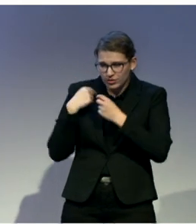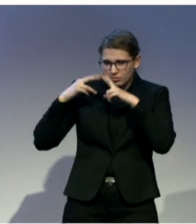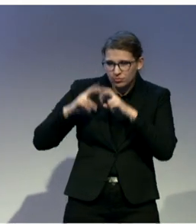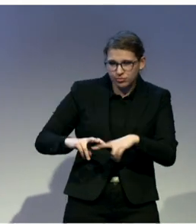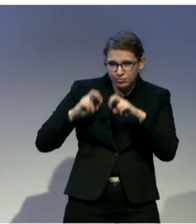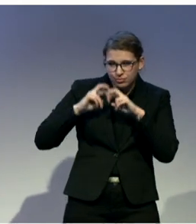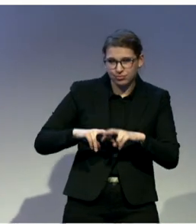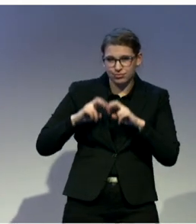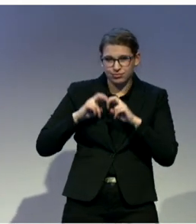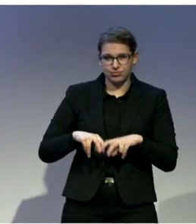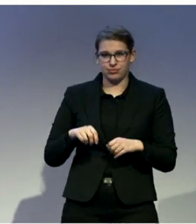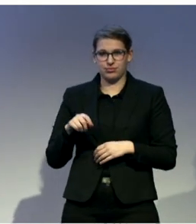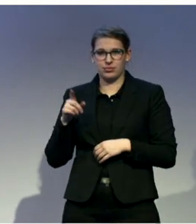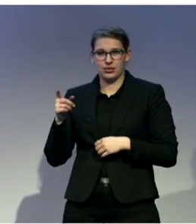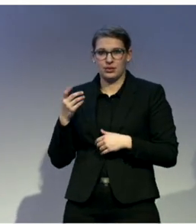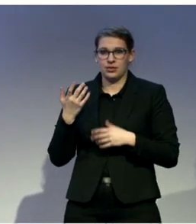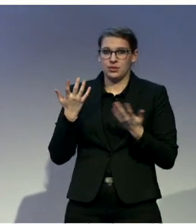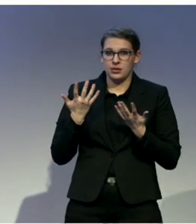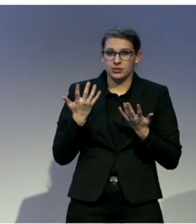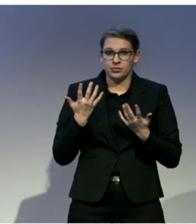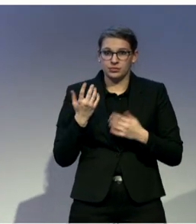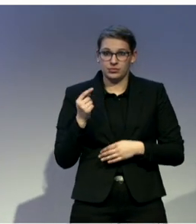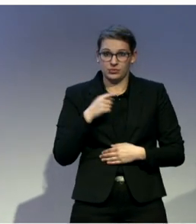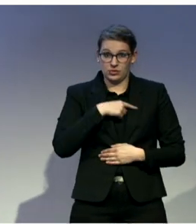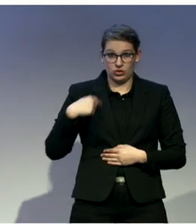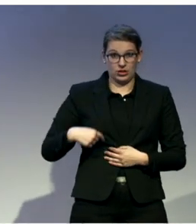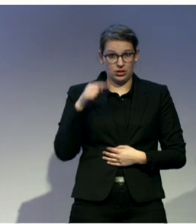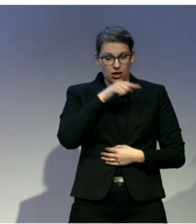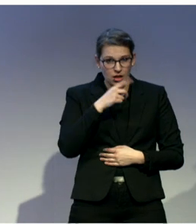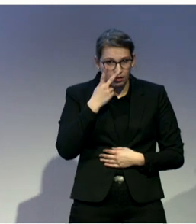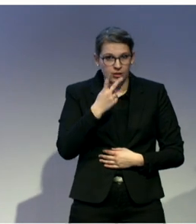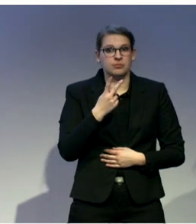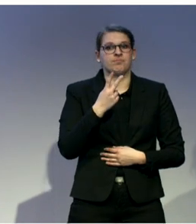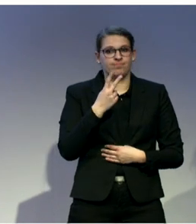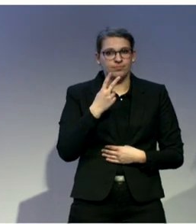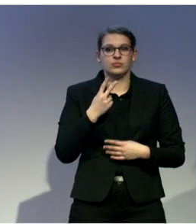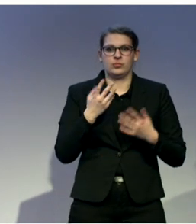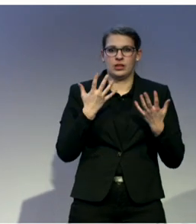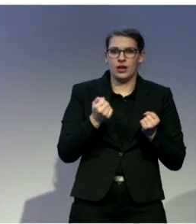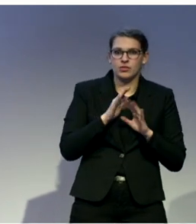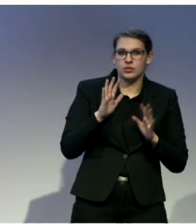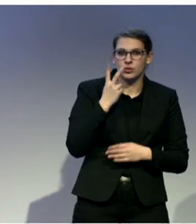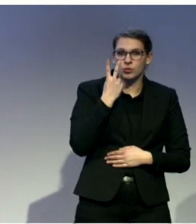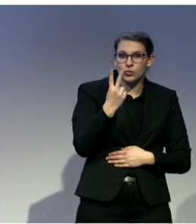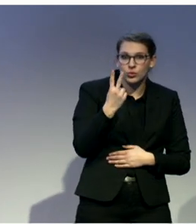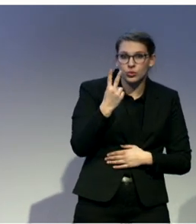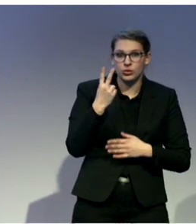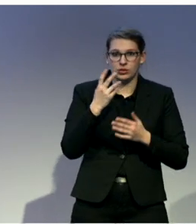programs, interpreter training programs, programs that provide high quality sign language interpreters.